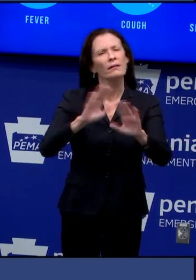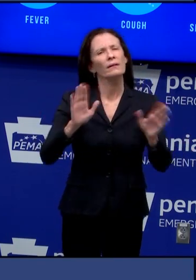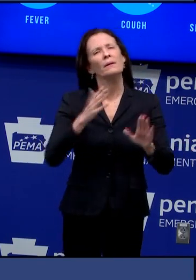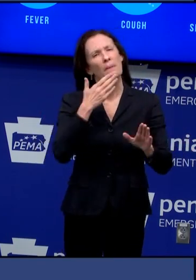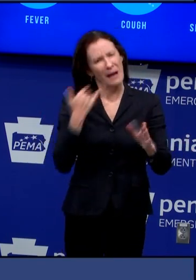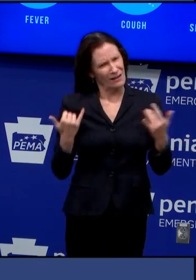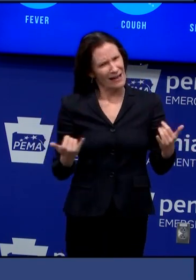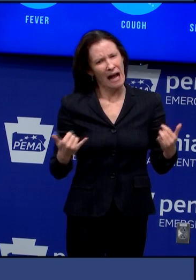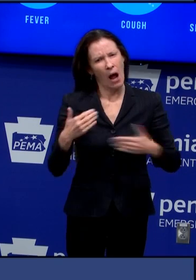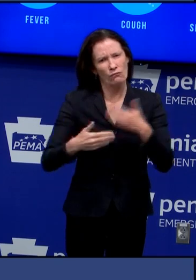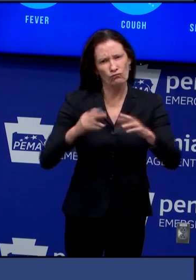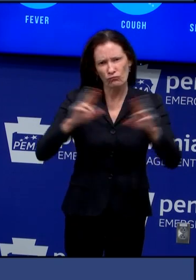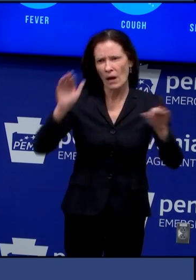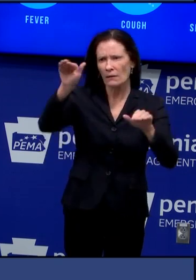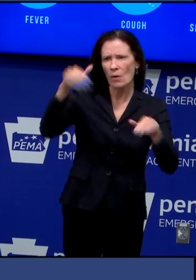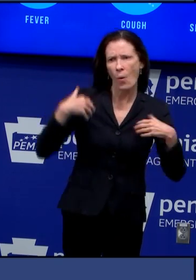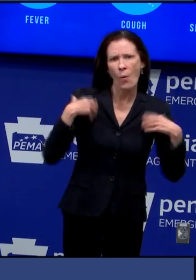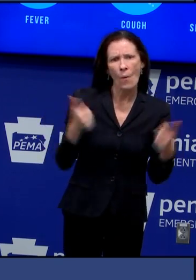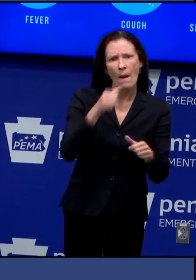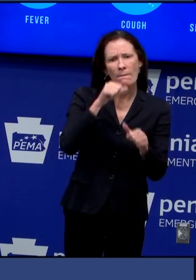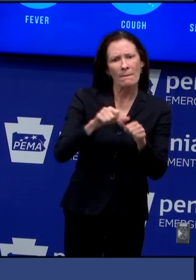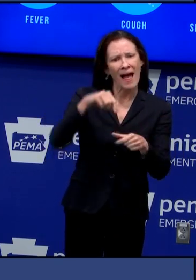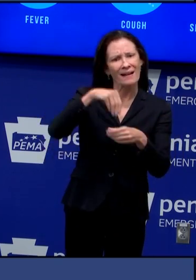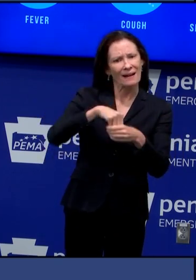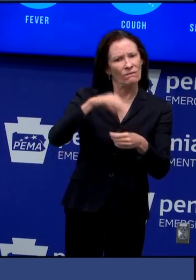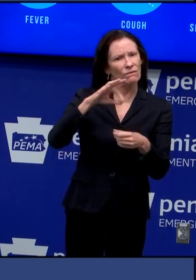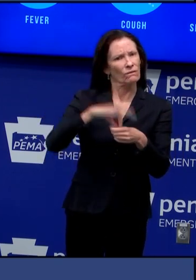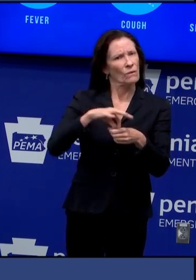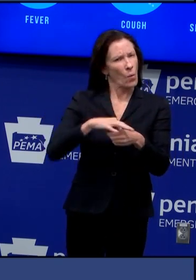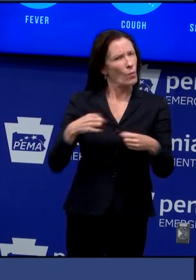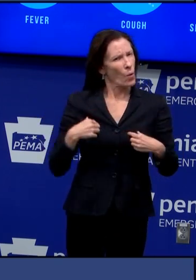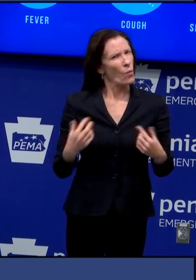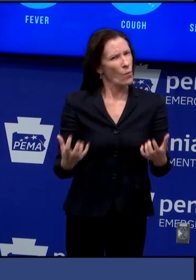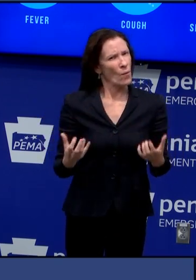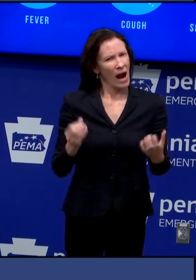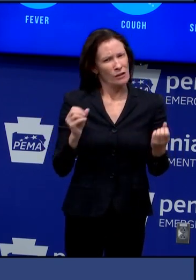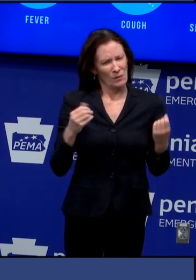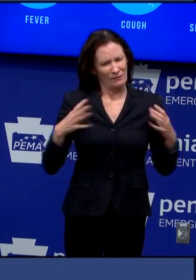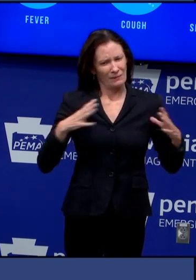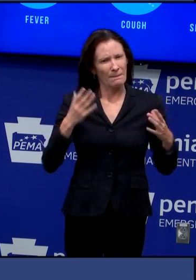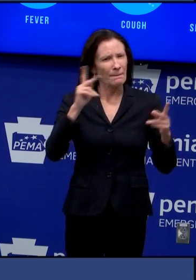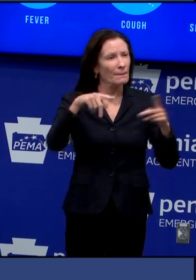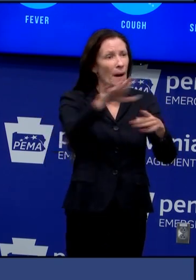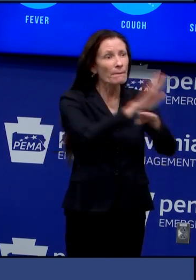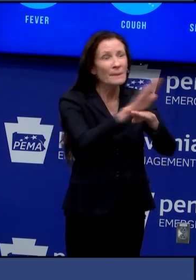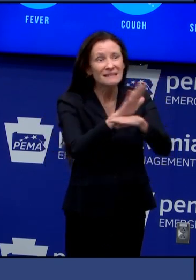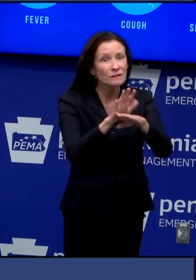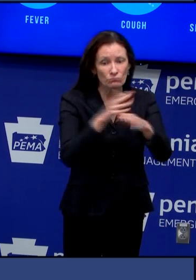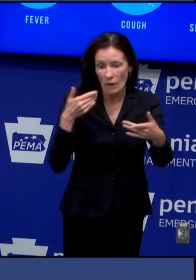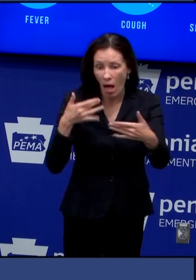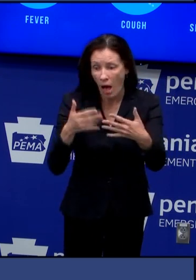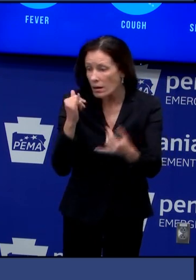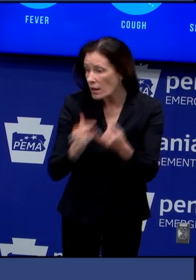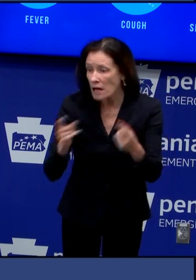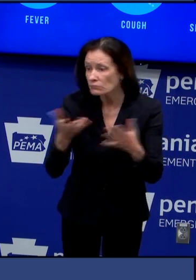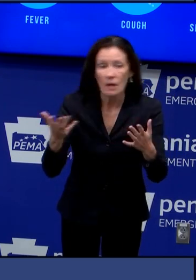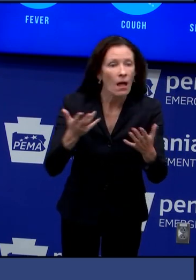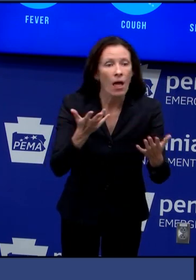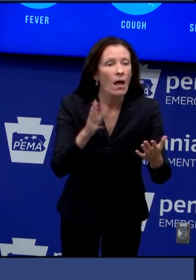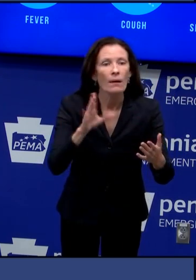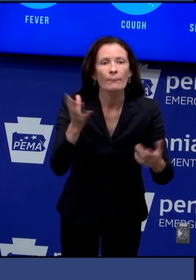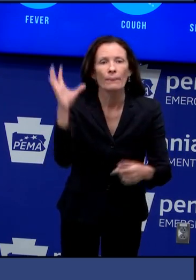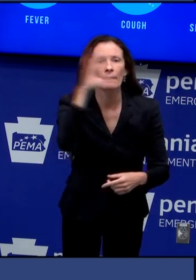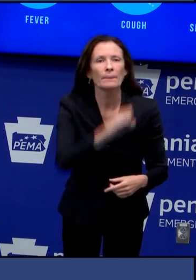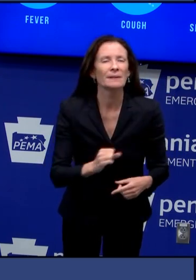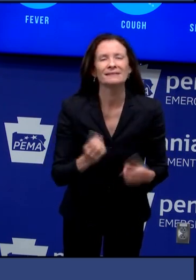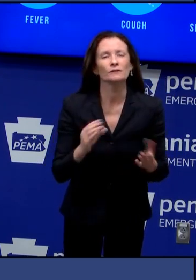process your application and get your ballot in the mail is a great way to thank them for their hard work while many of us will take